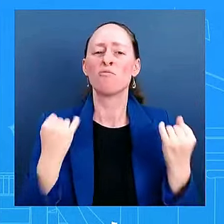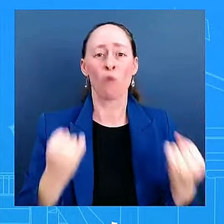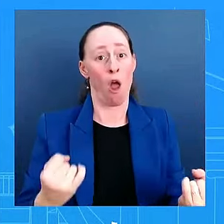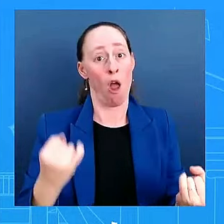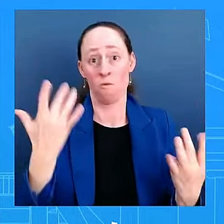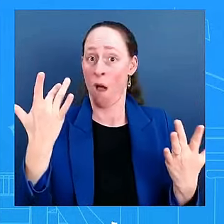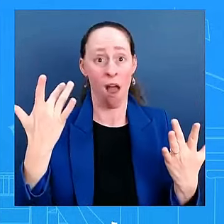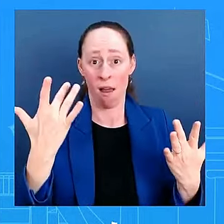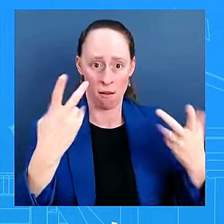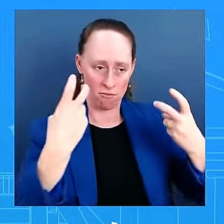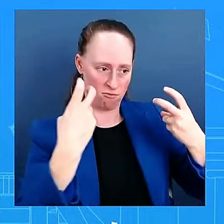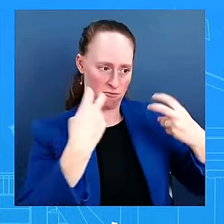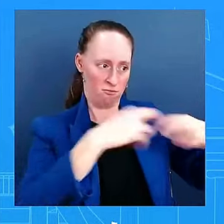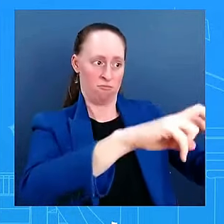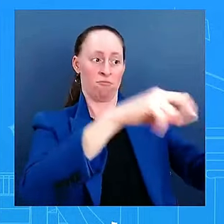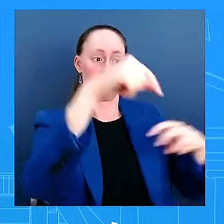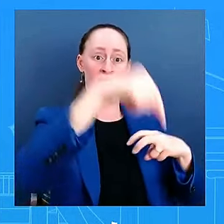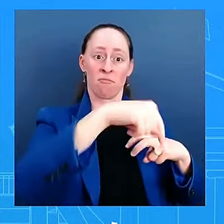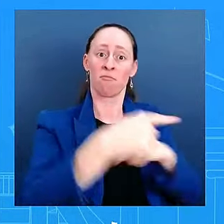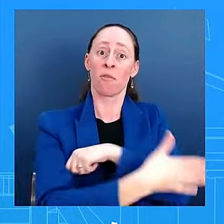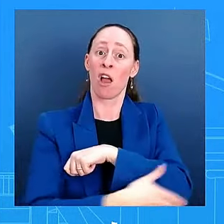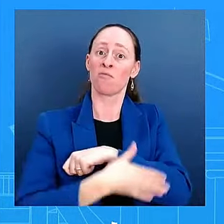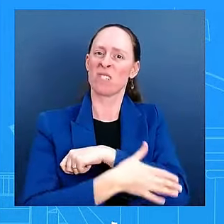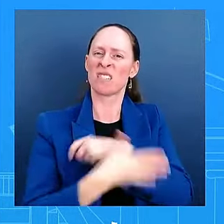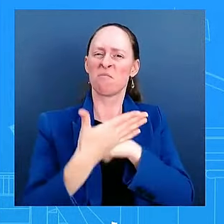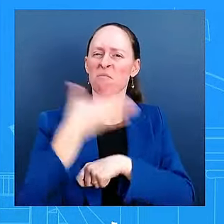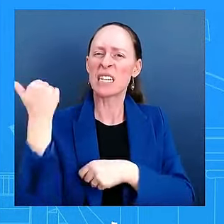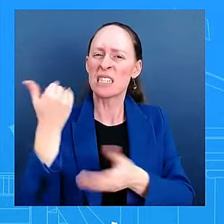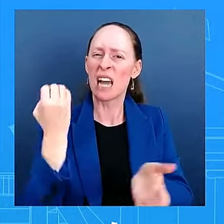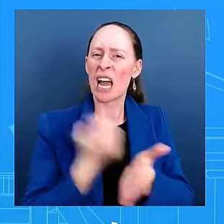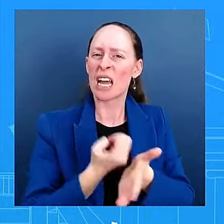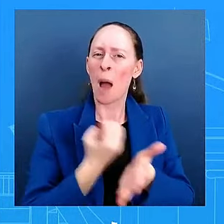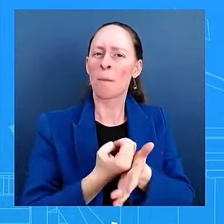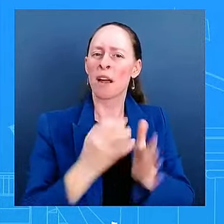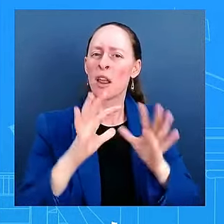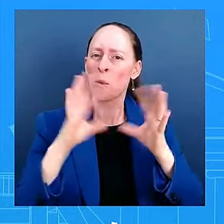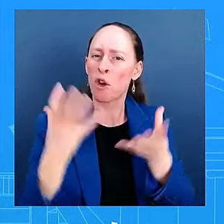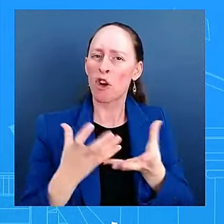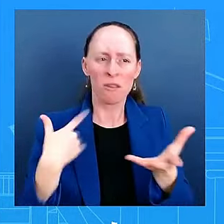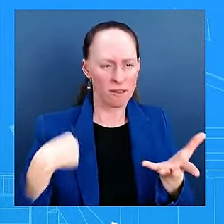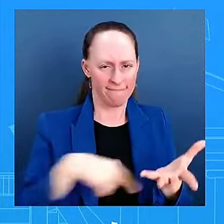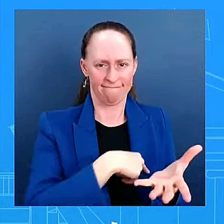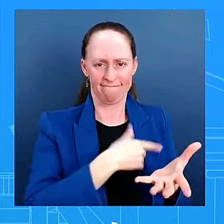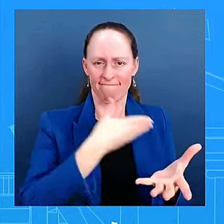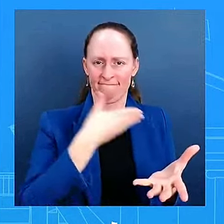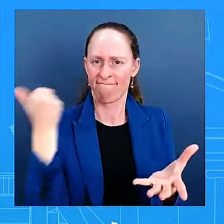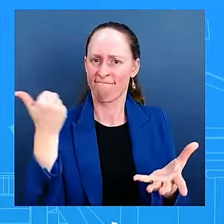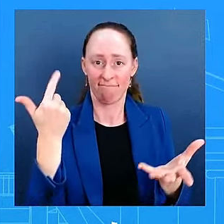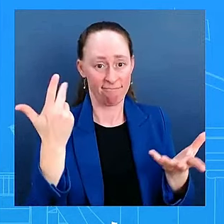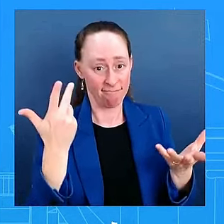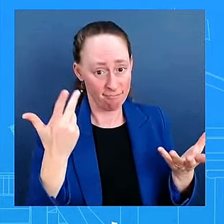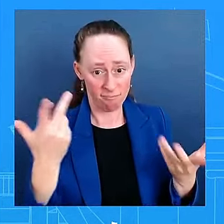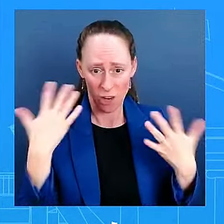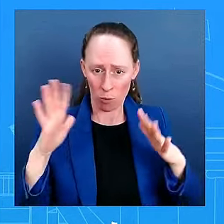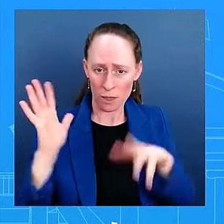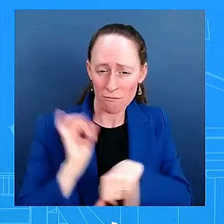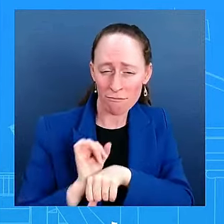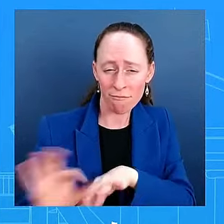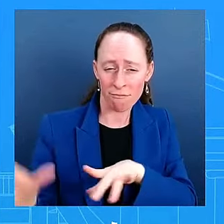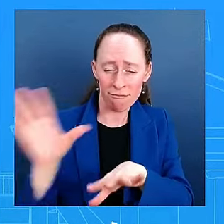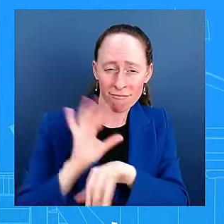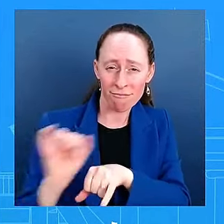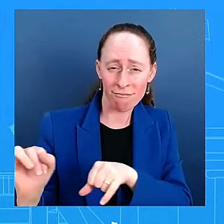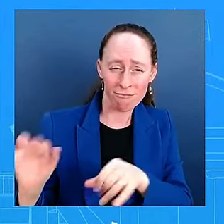a strong economy. And the president's proud about that. He's proud that he's been able to do the work so that the next administration will inherit that.